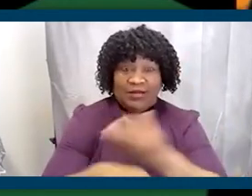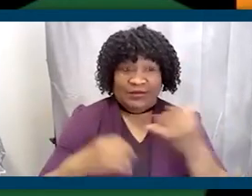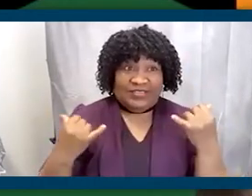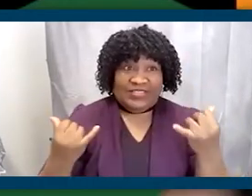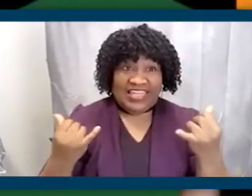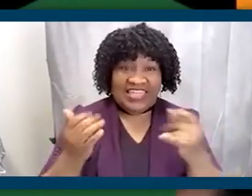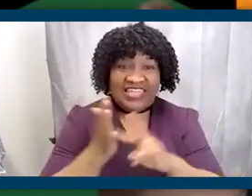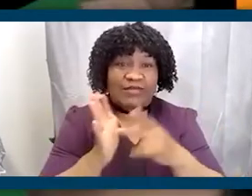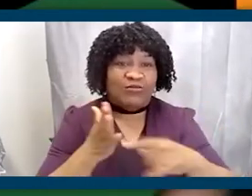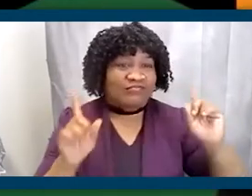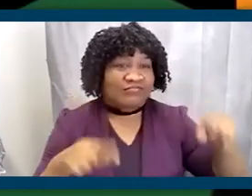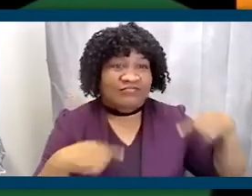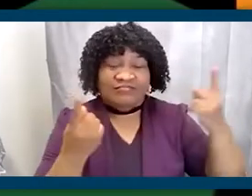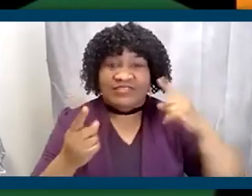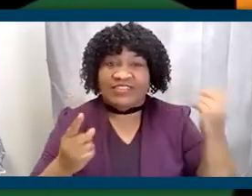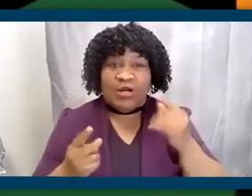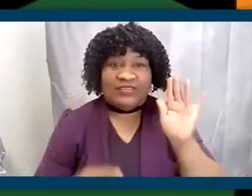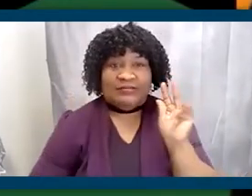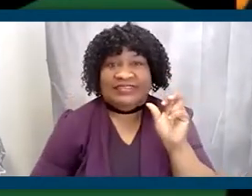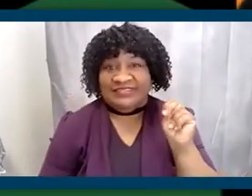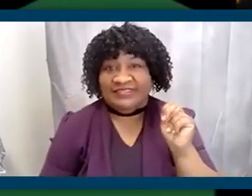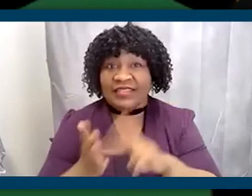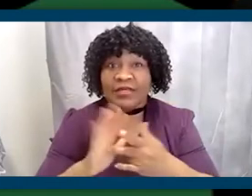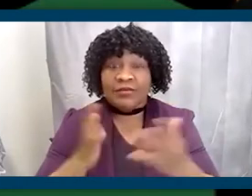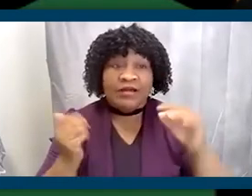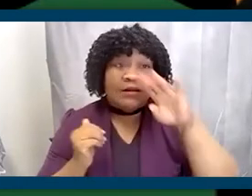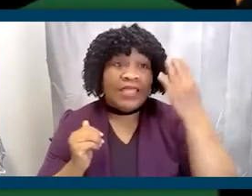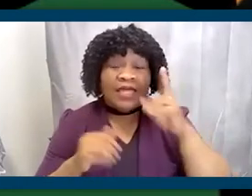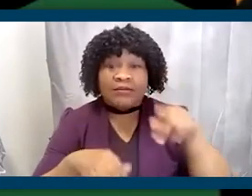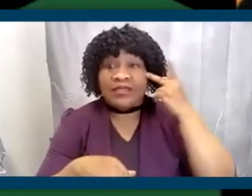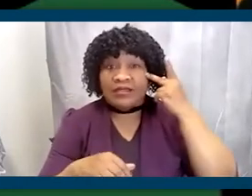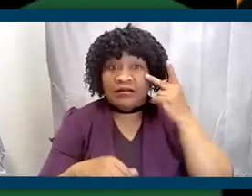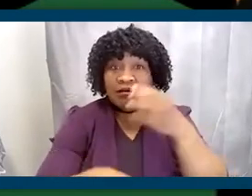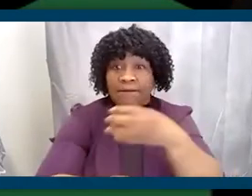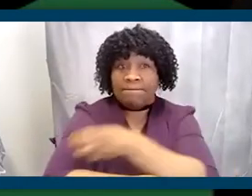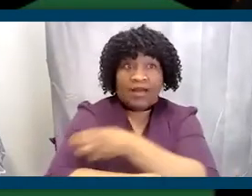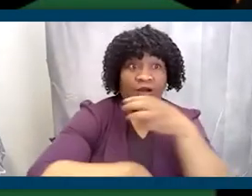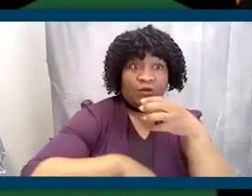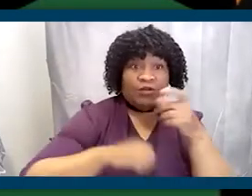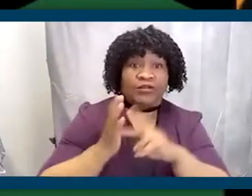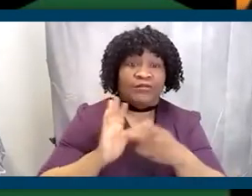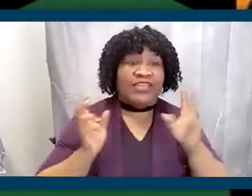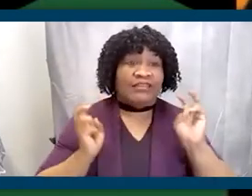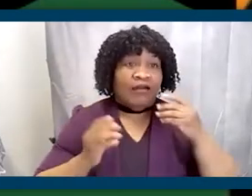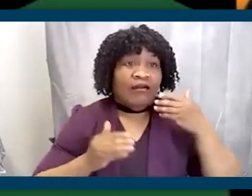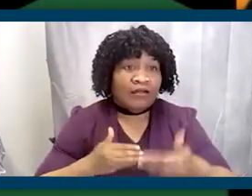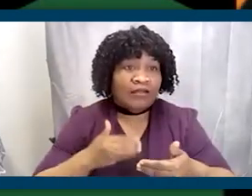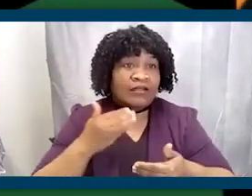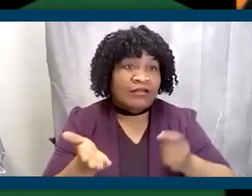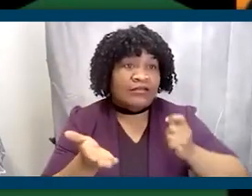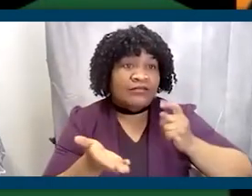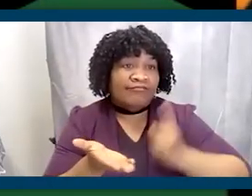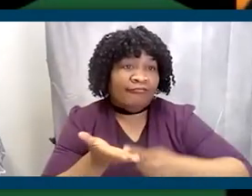is what it has always been. know, Black political power is the drumbeat and the conscience